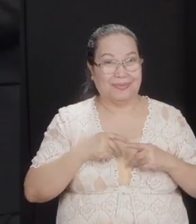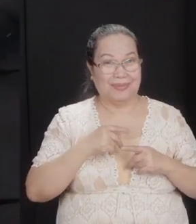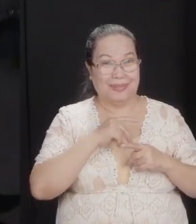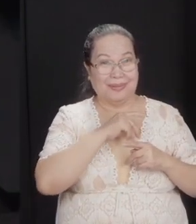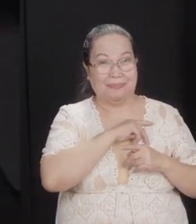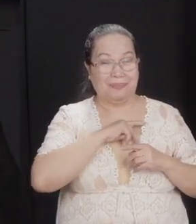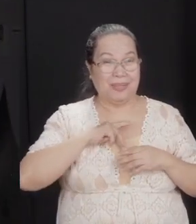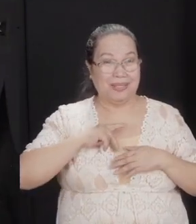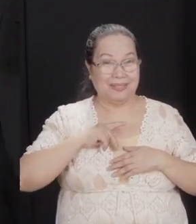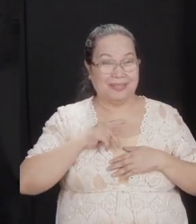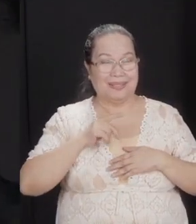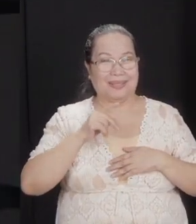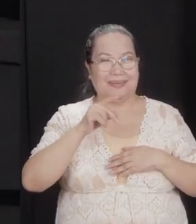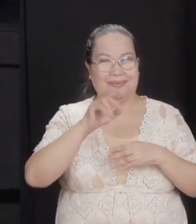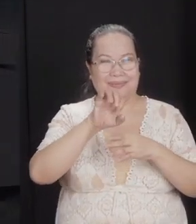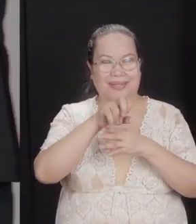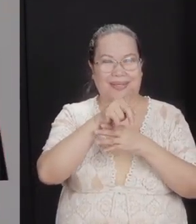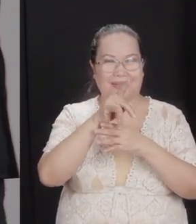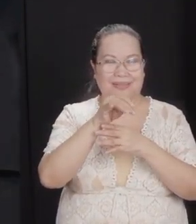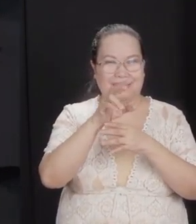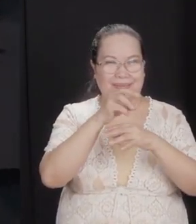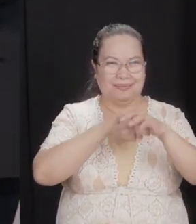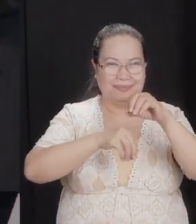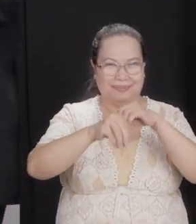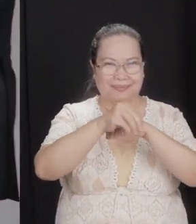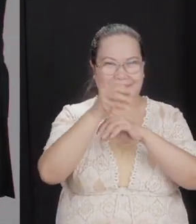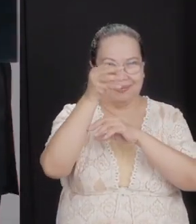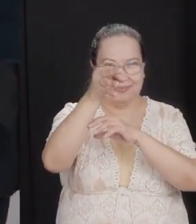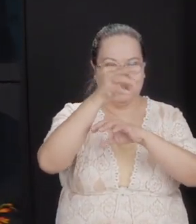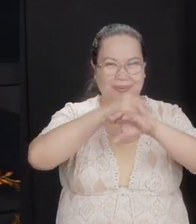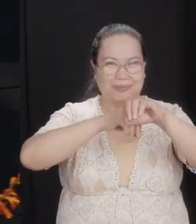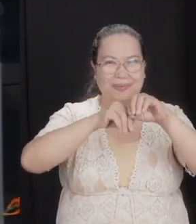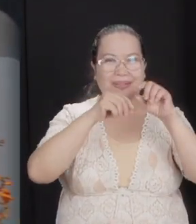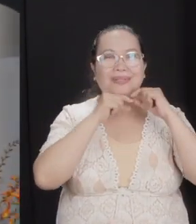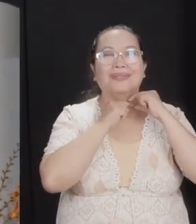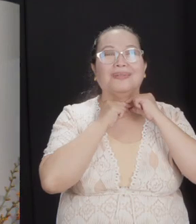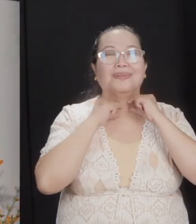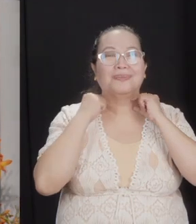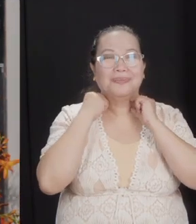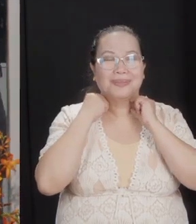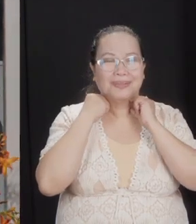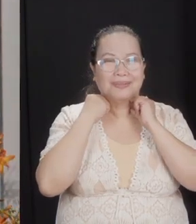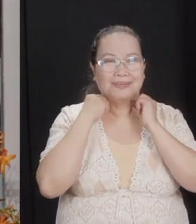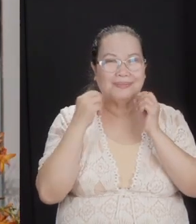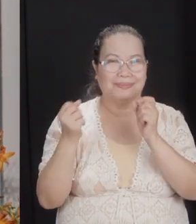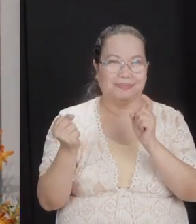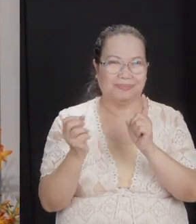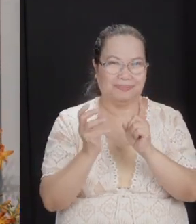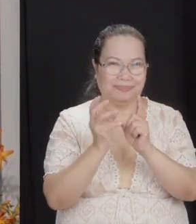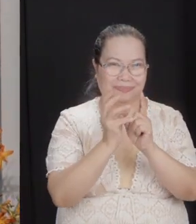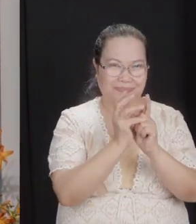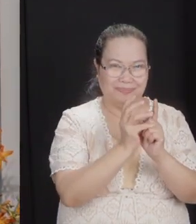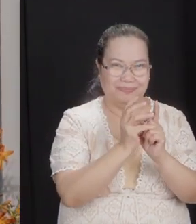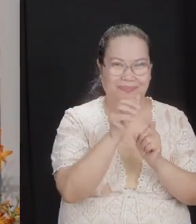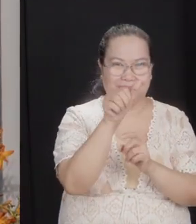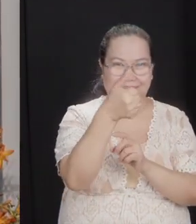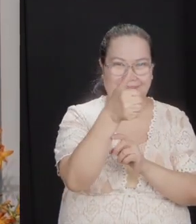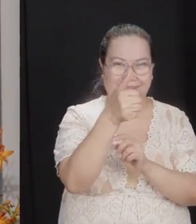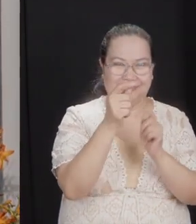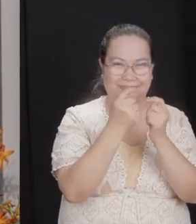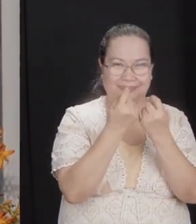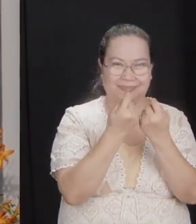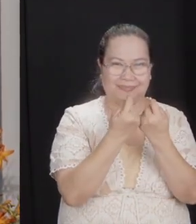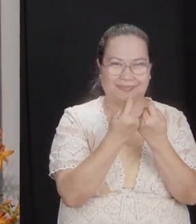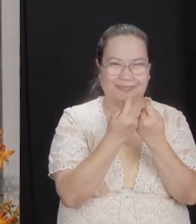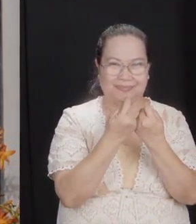And he was being groomed to take over in the future. He was accompanied by the heads of the ten tribes, including the